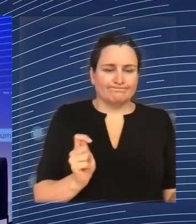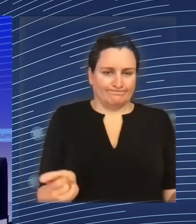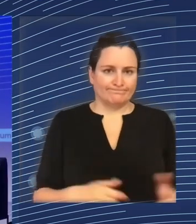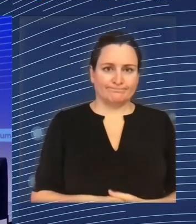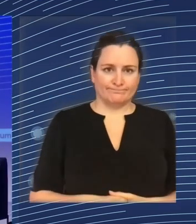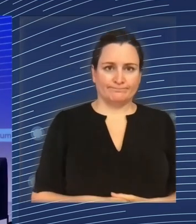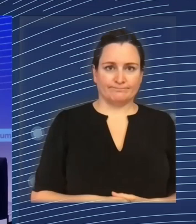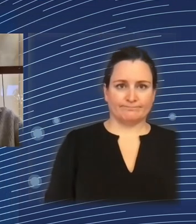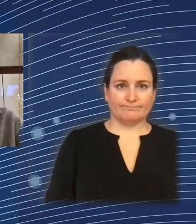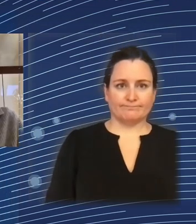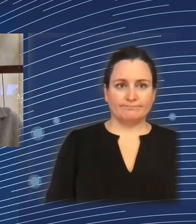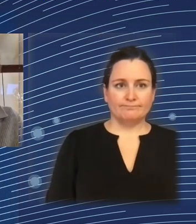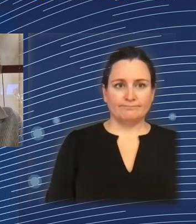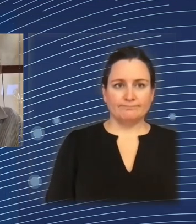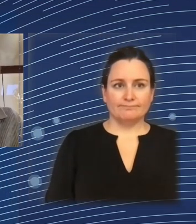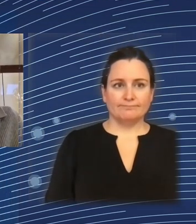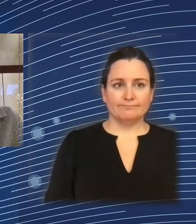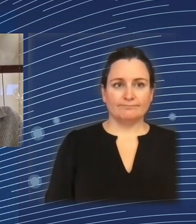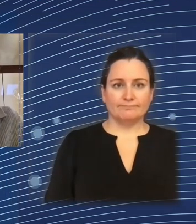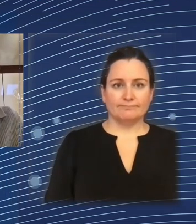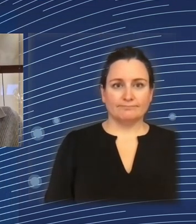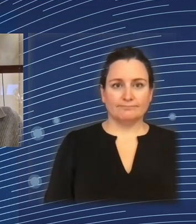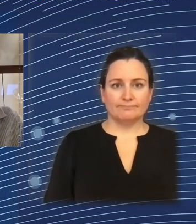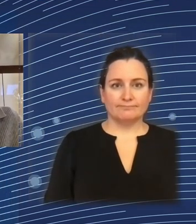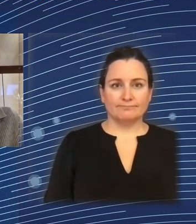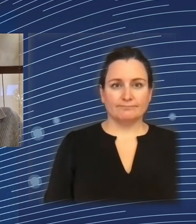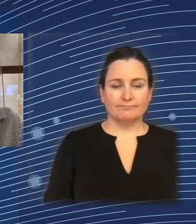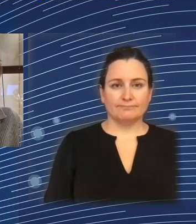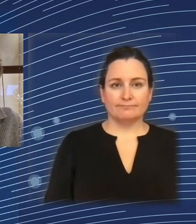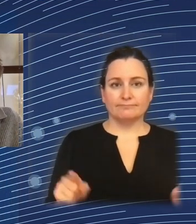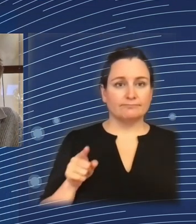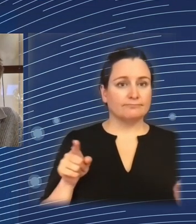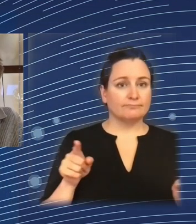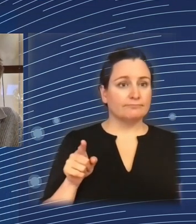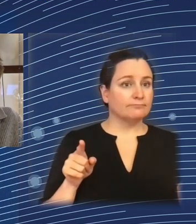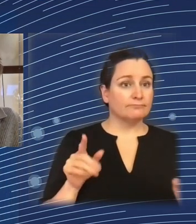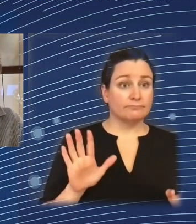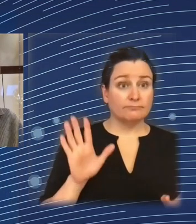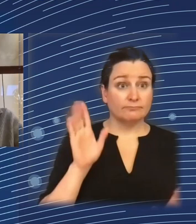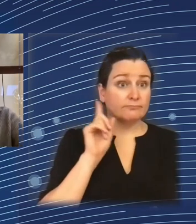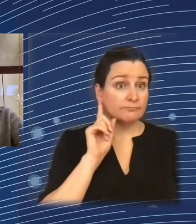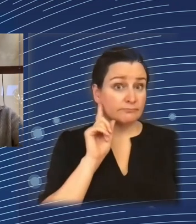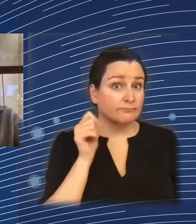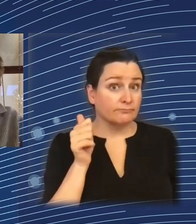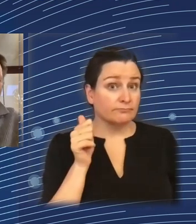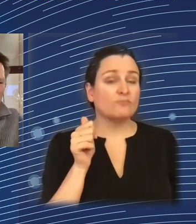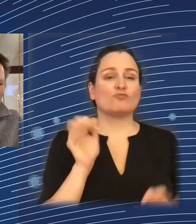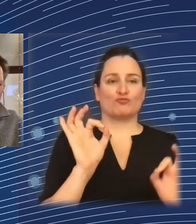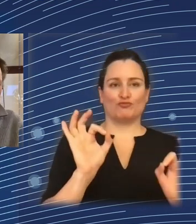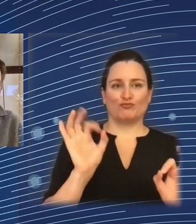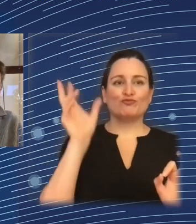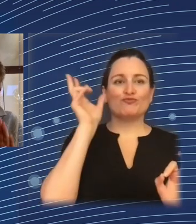I think you're on mute. That could also be on our side. I'm not on mute. Yeah, now you are audible. Excellent. Very good.